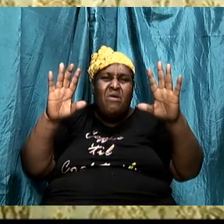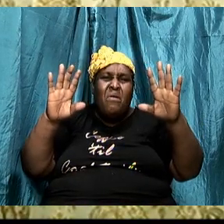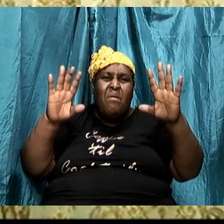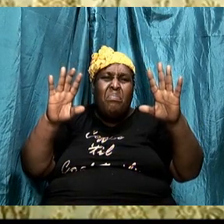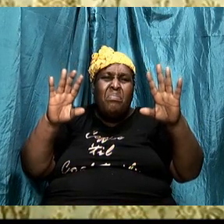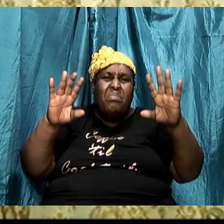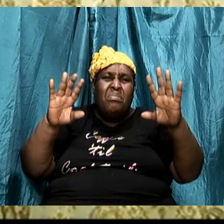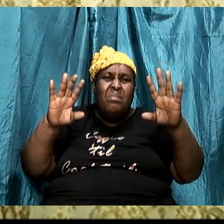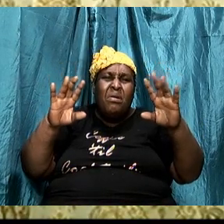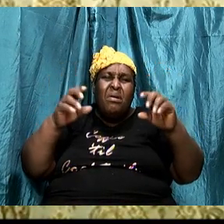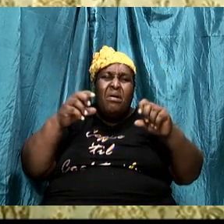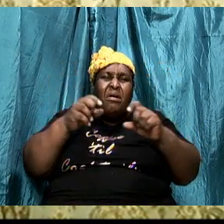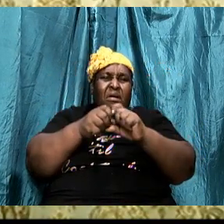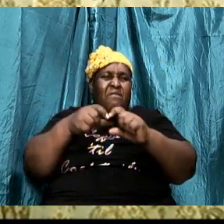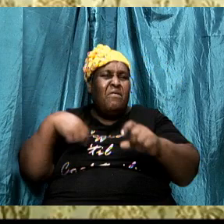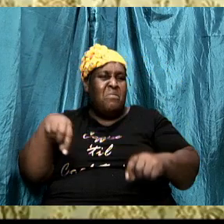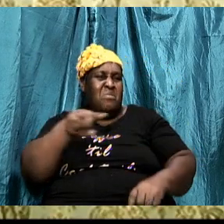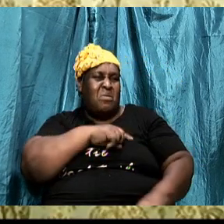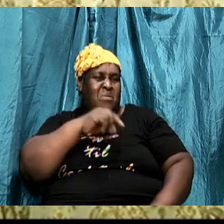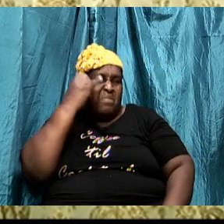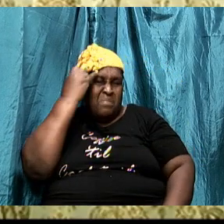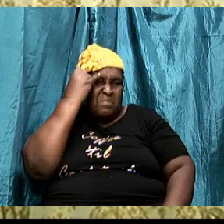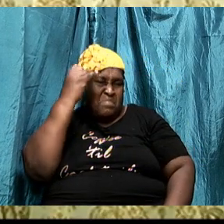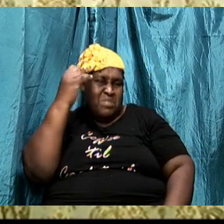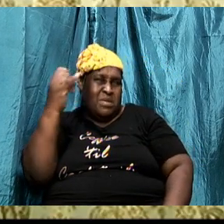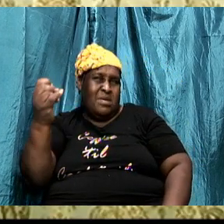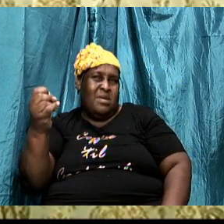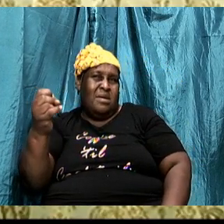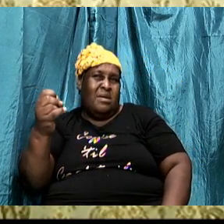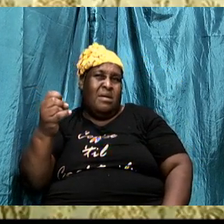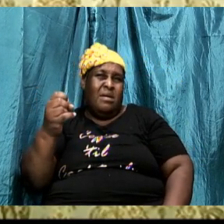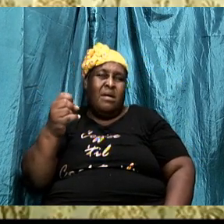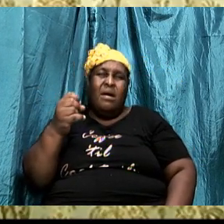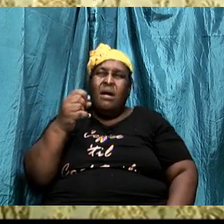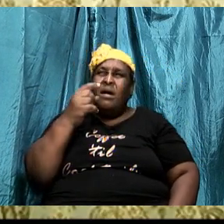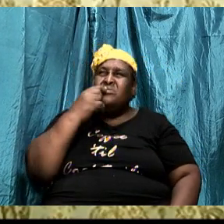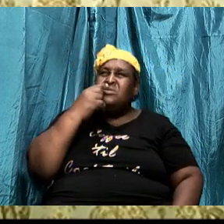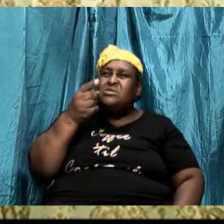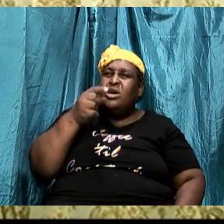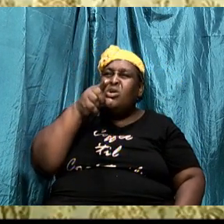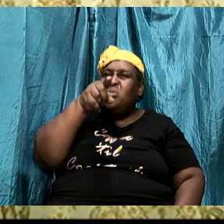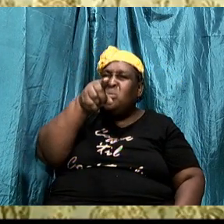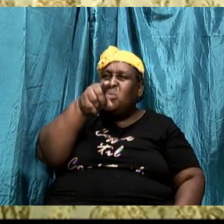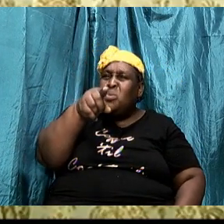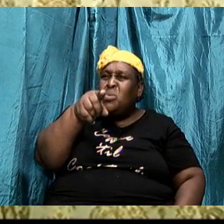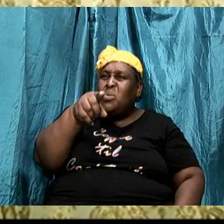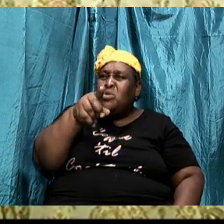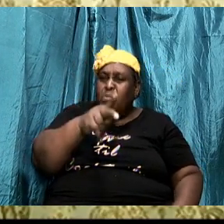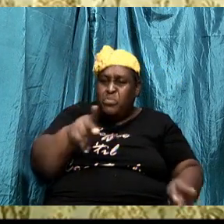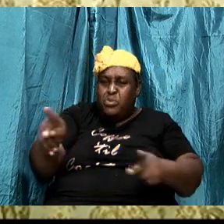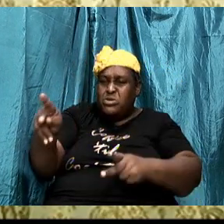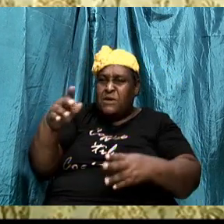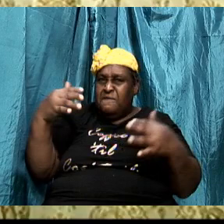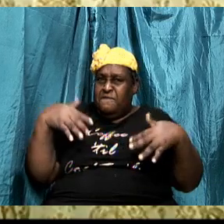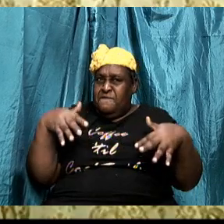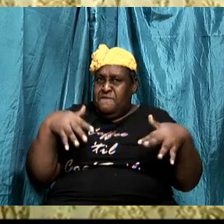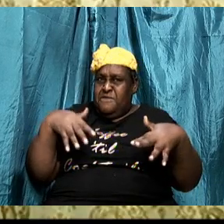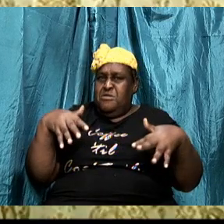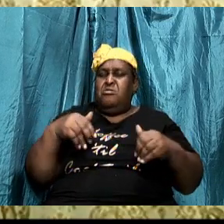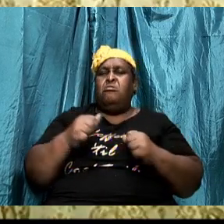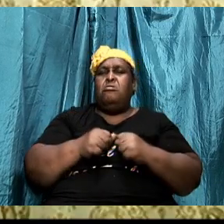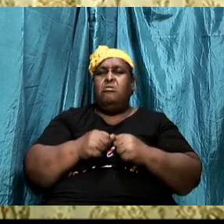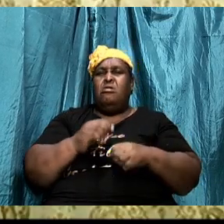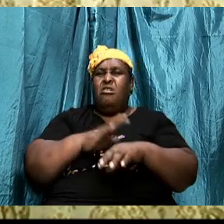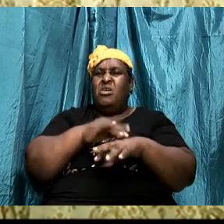not something that we conceptualize to tell you to drive fear on you so that you can serve God. No,